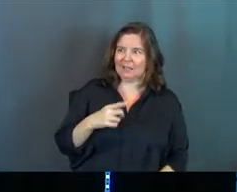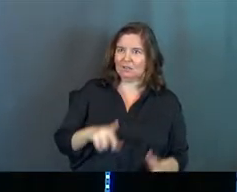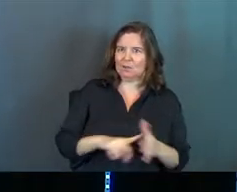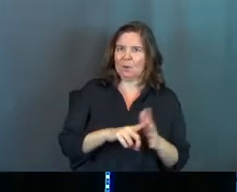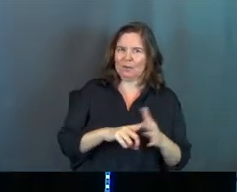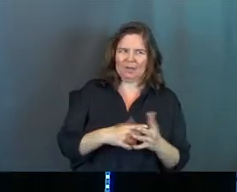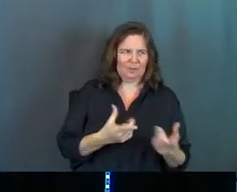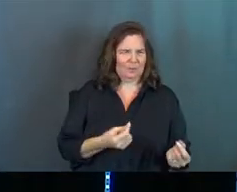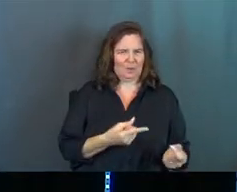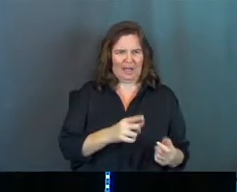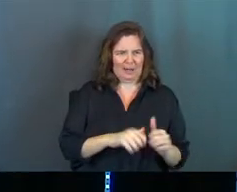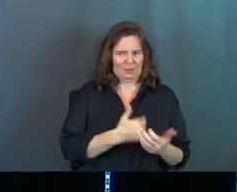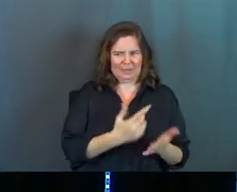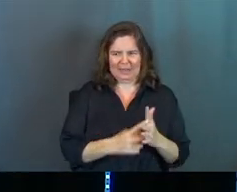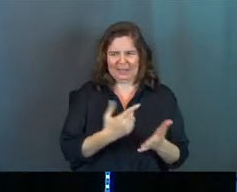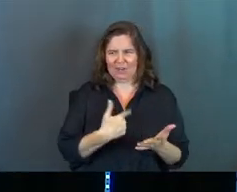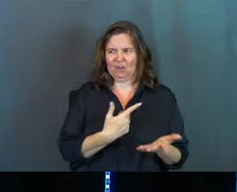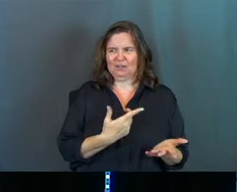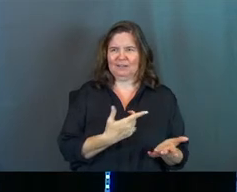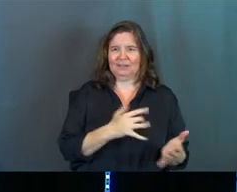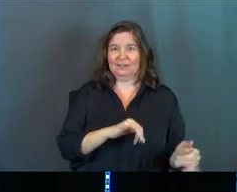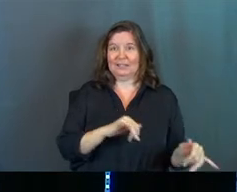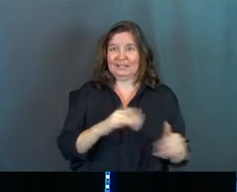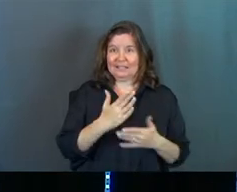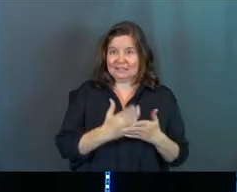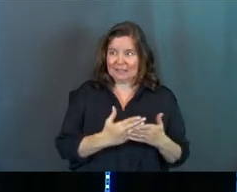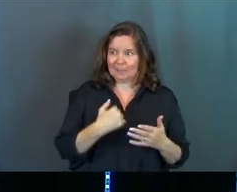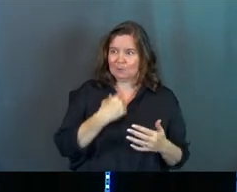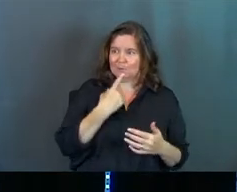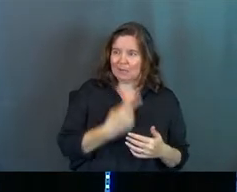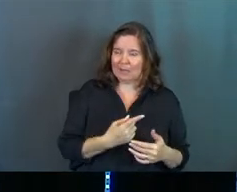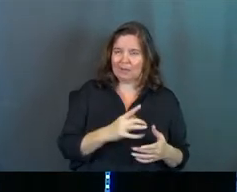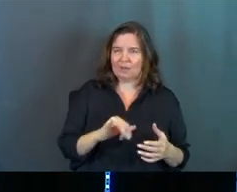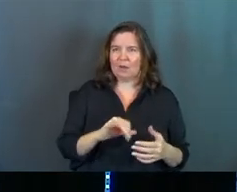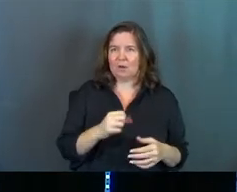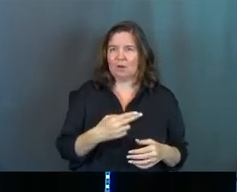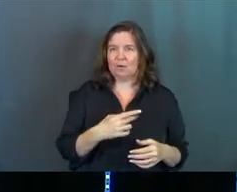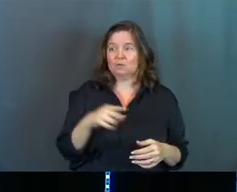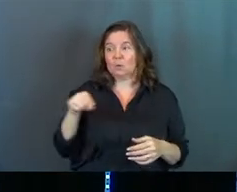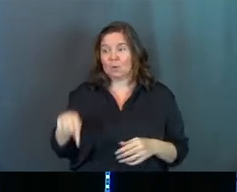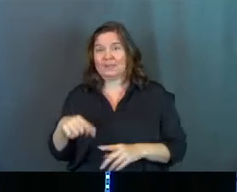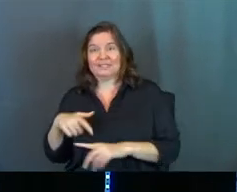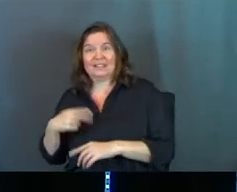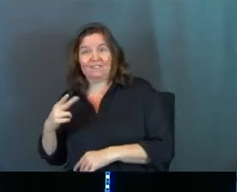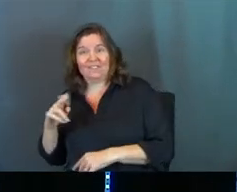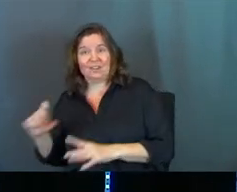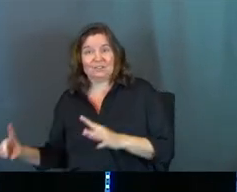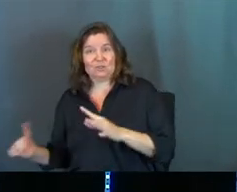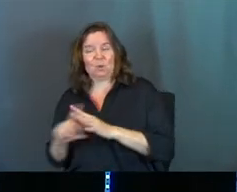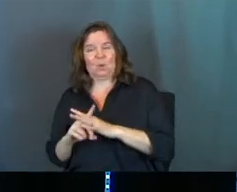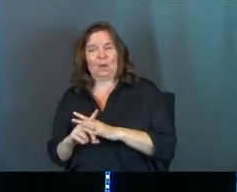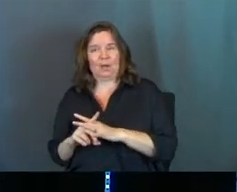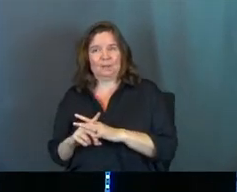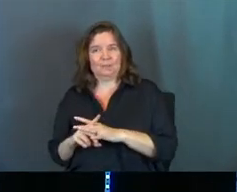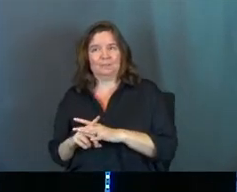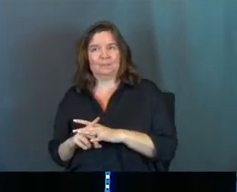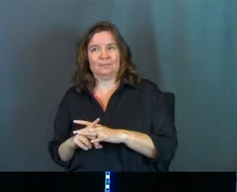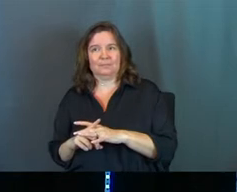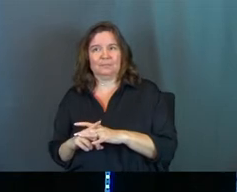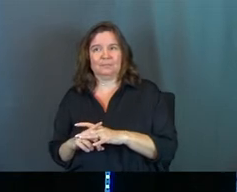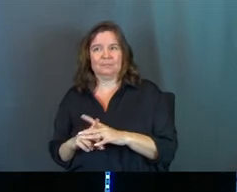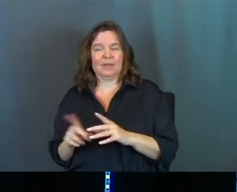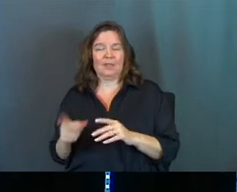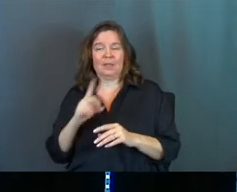doing here? How'd you even get here, man? It's got something to say. And they're just like, oh. And so this time, it's crazy. They go to the furthest